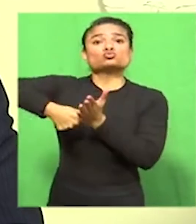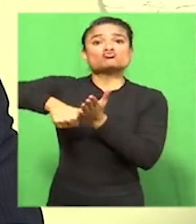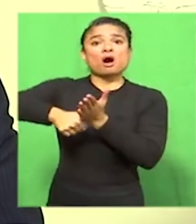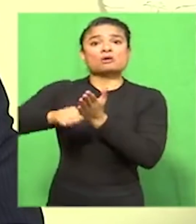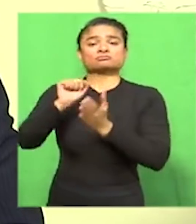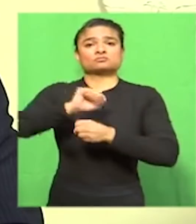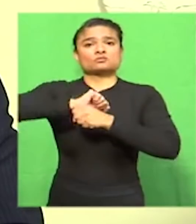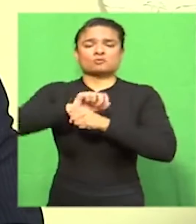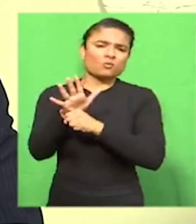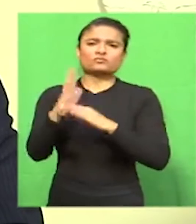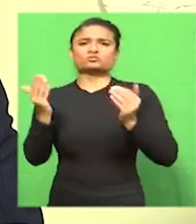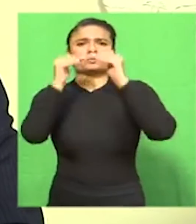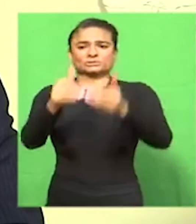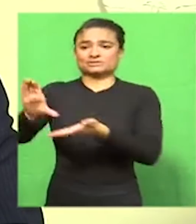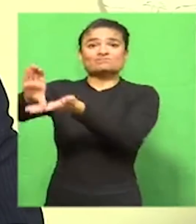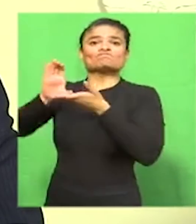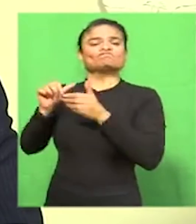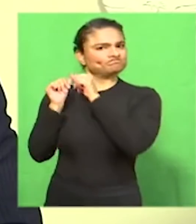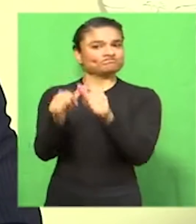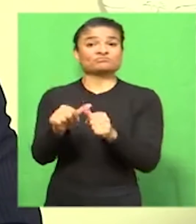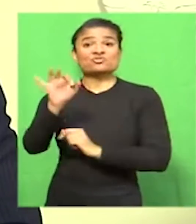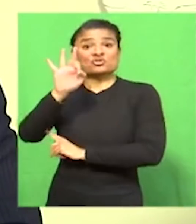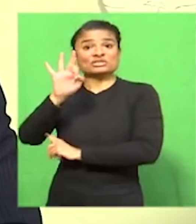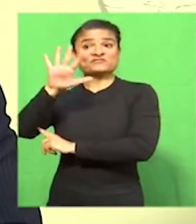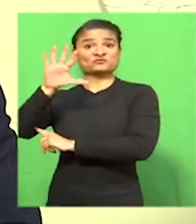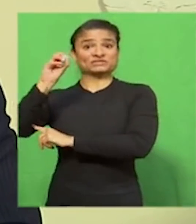until the end of March 2022.